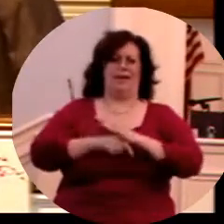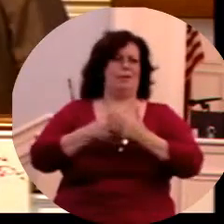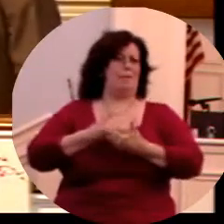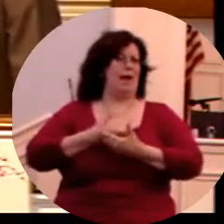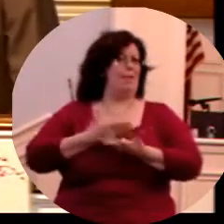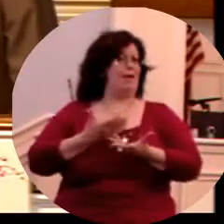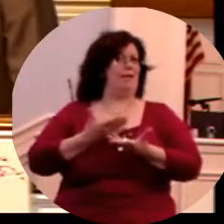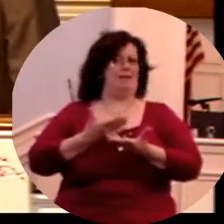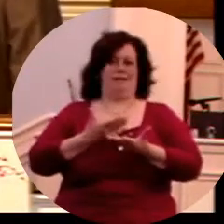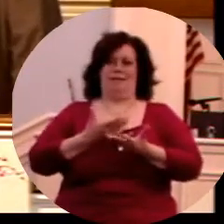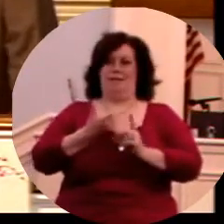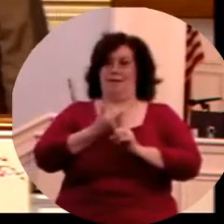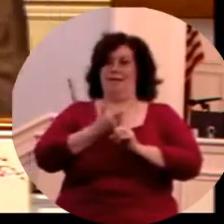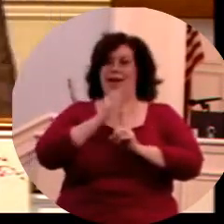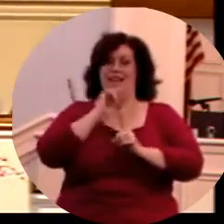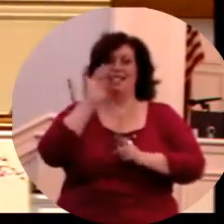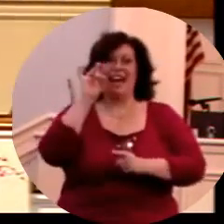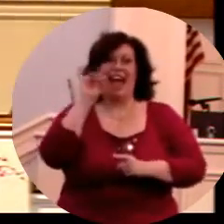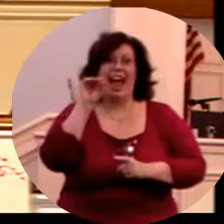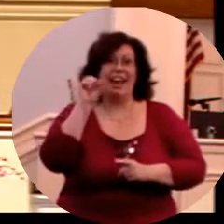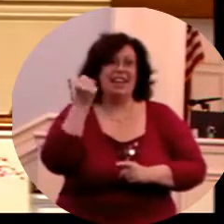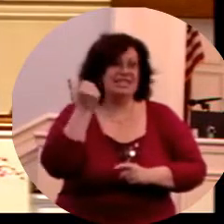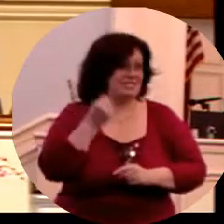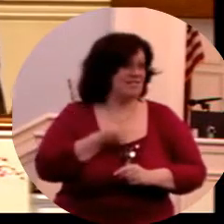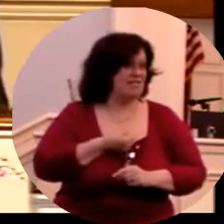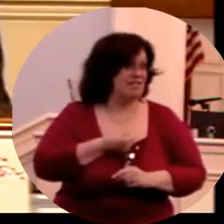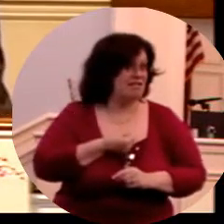regret that I aborted that baby.